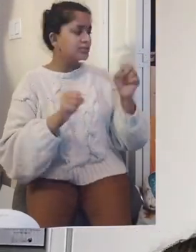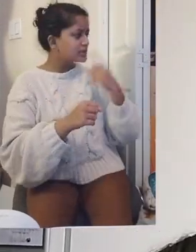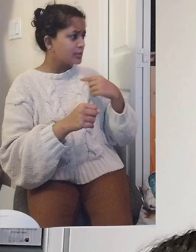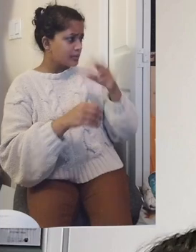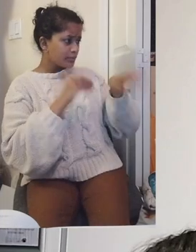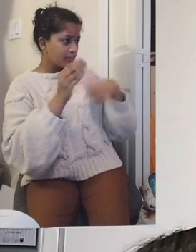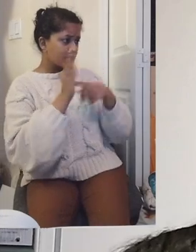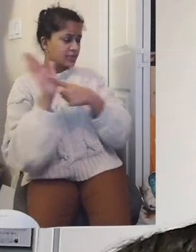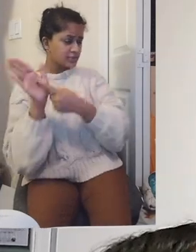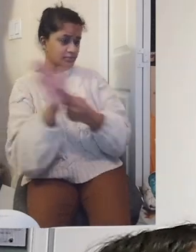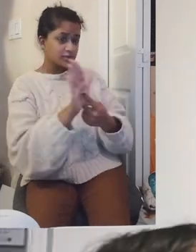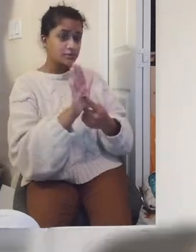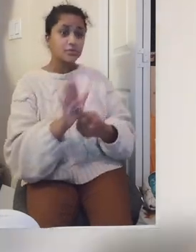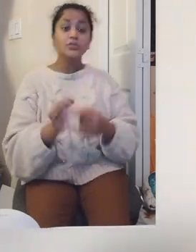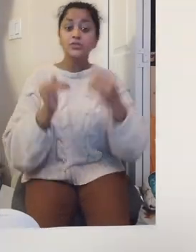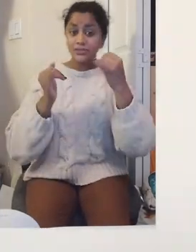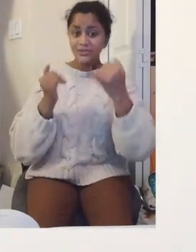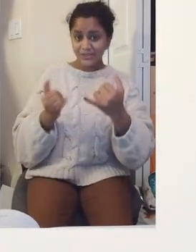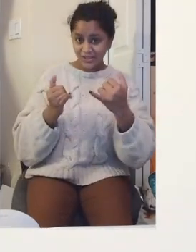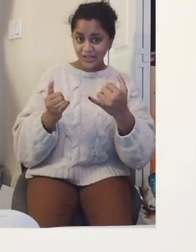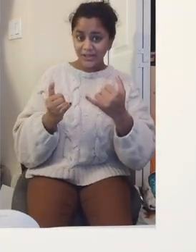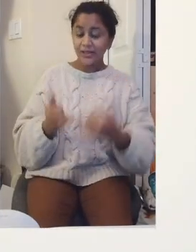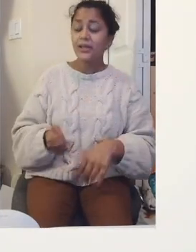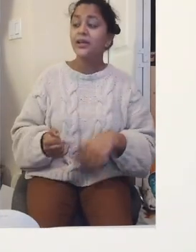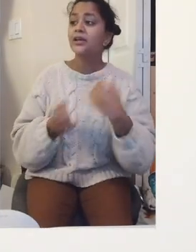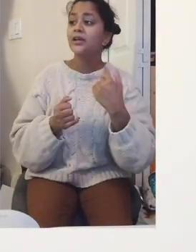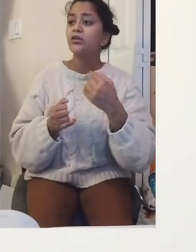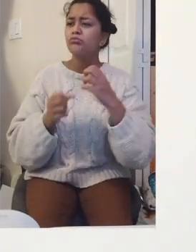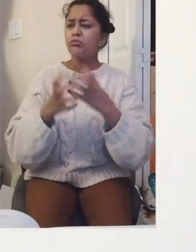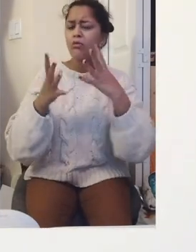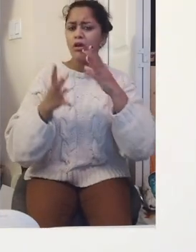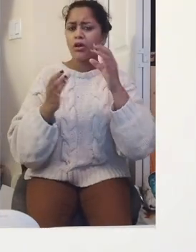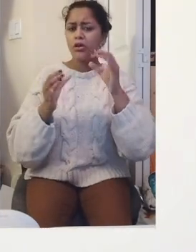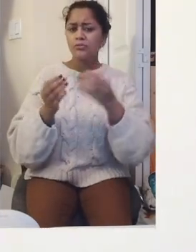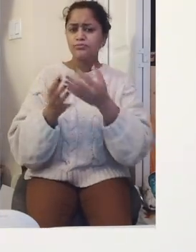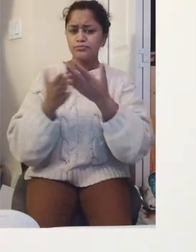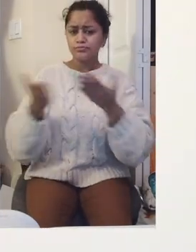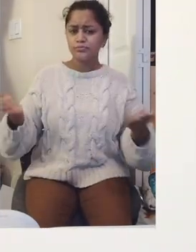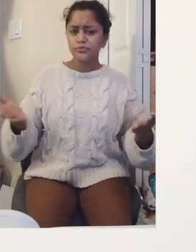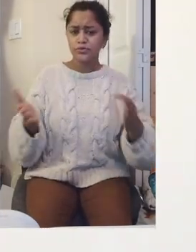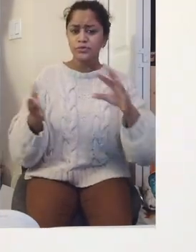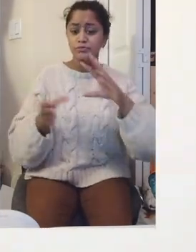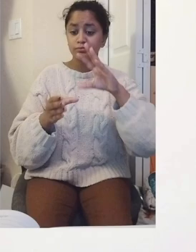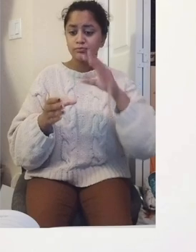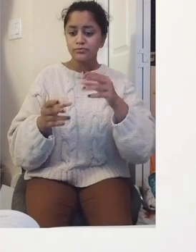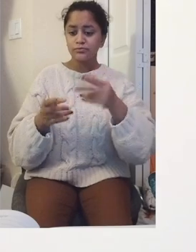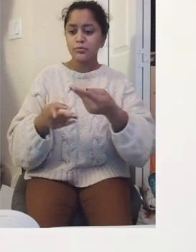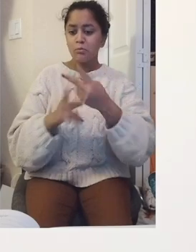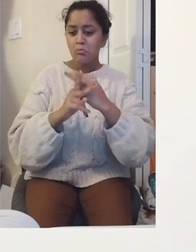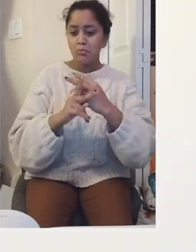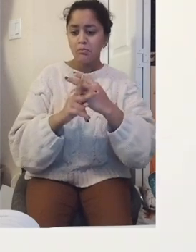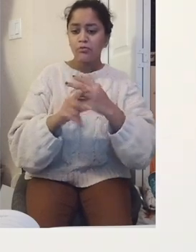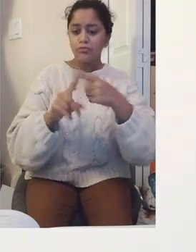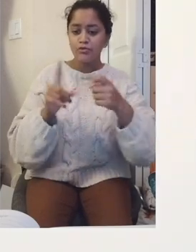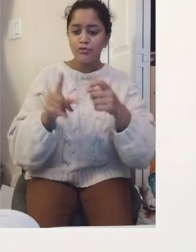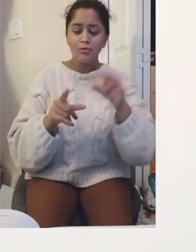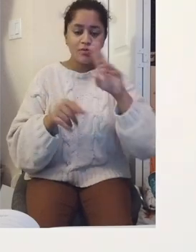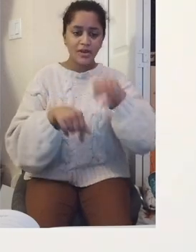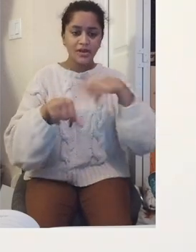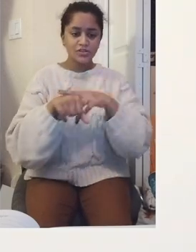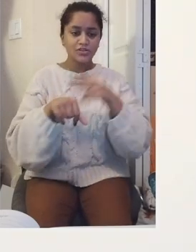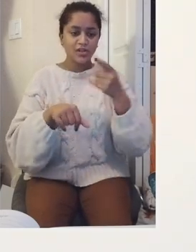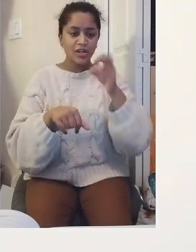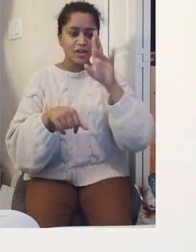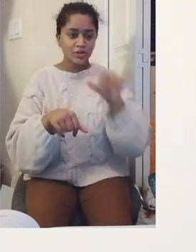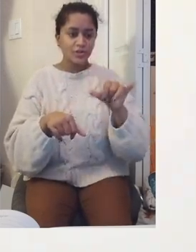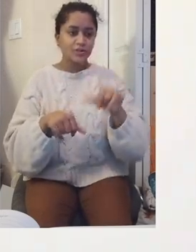exhibition? Absolutely! tonight we are looking at a lot of works that belong to the National Gallery on behalf of the people